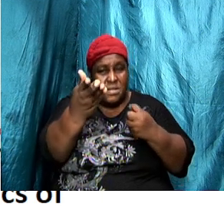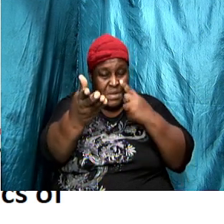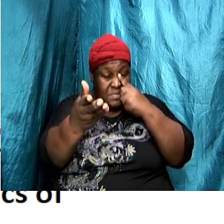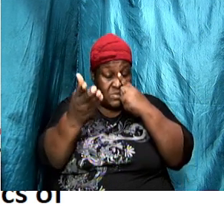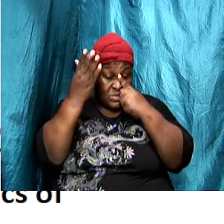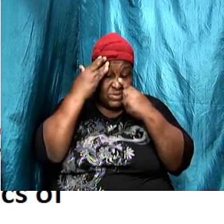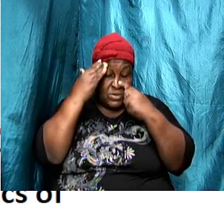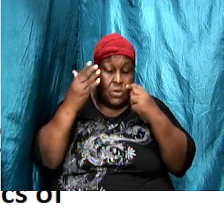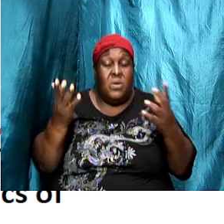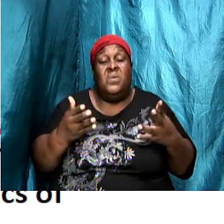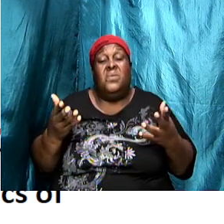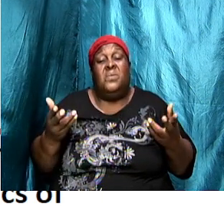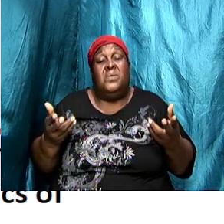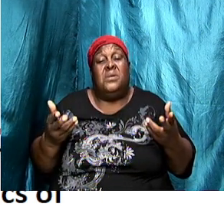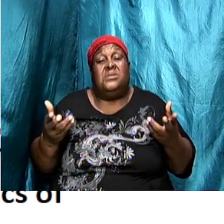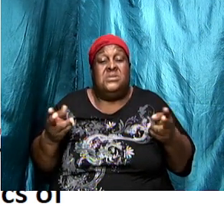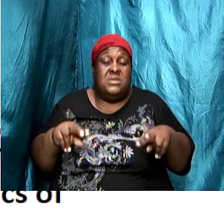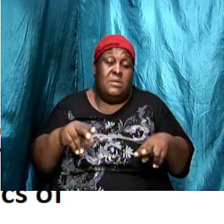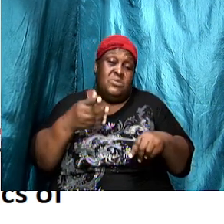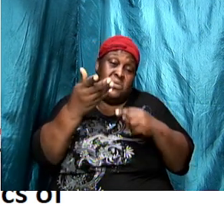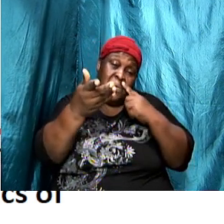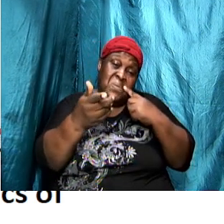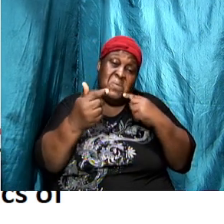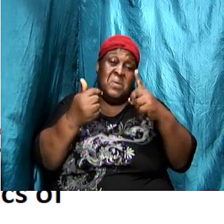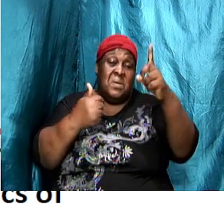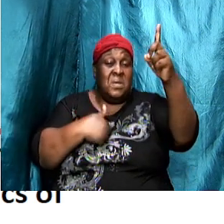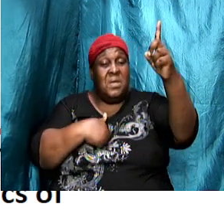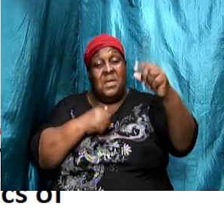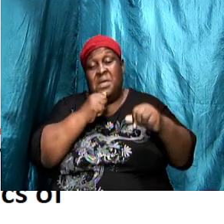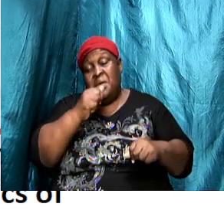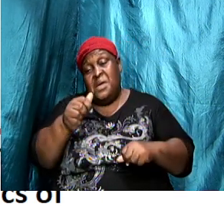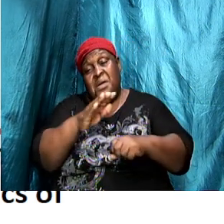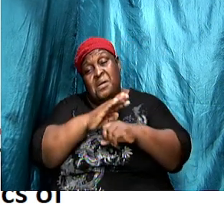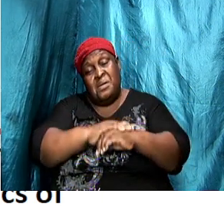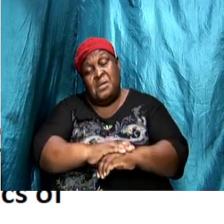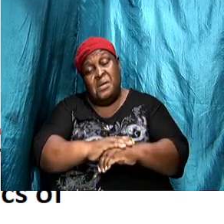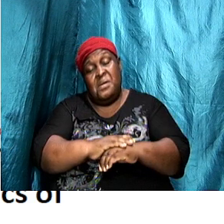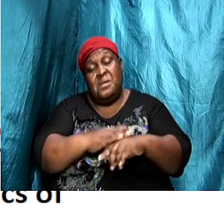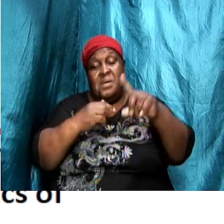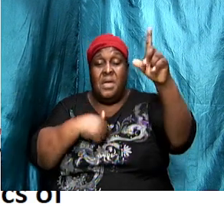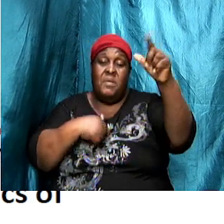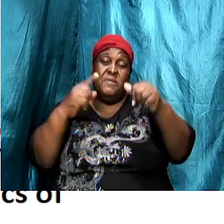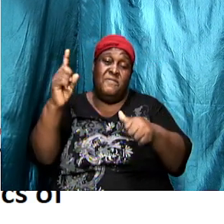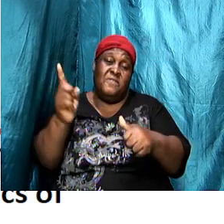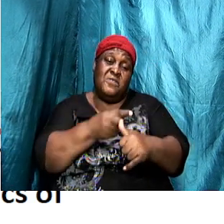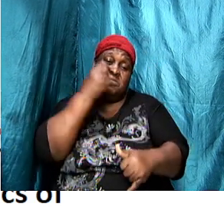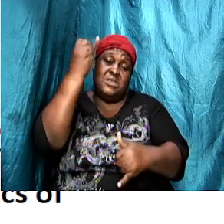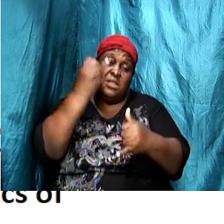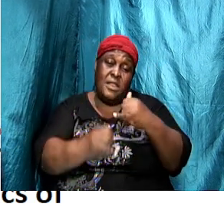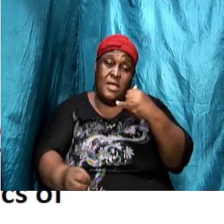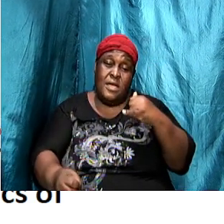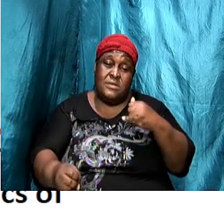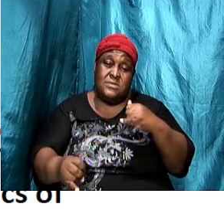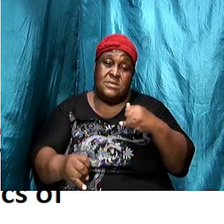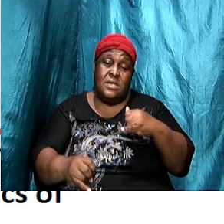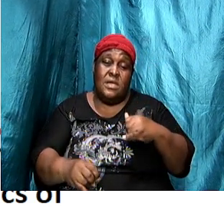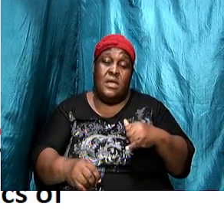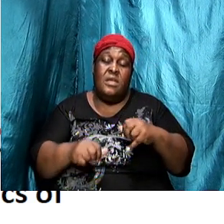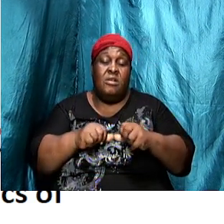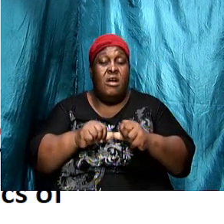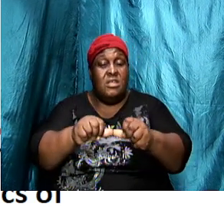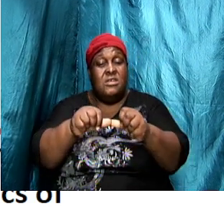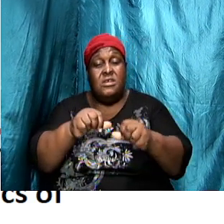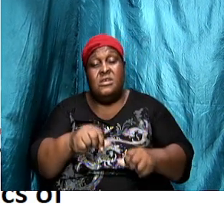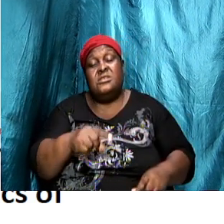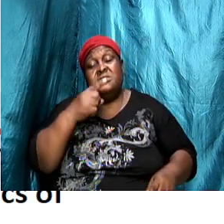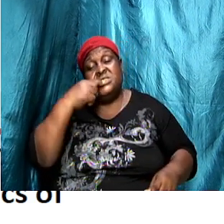whatever is happening to you, I am sufficient. I am the first, I am the last and he goes on to give other things about